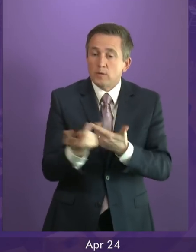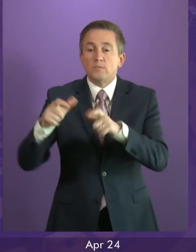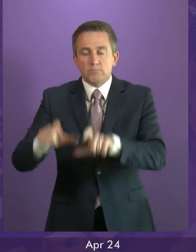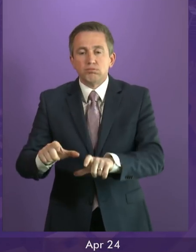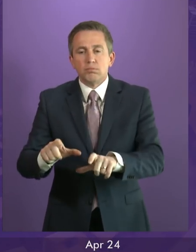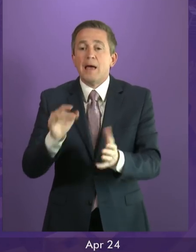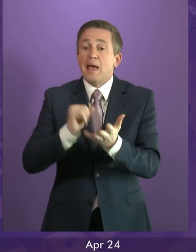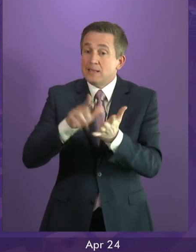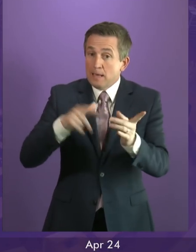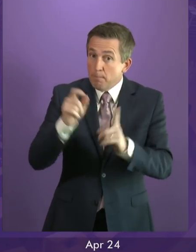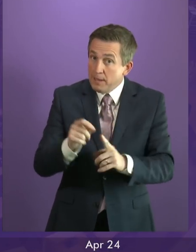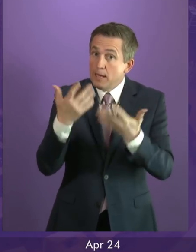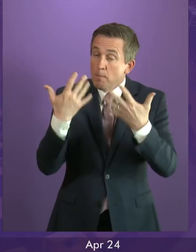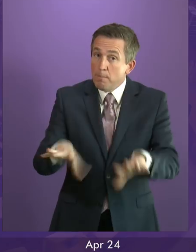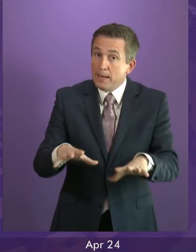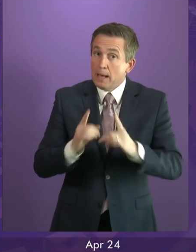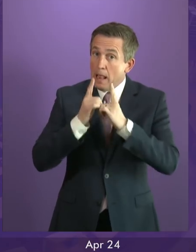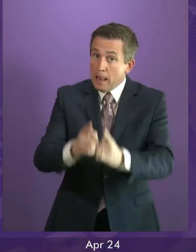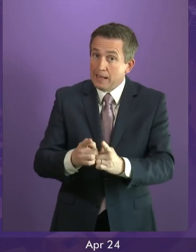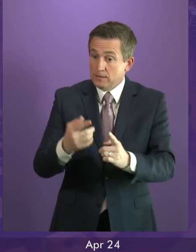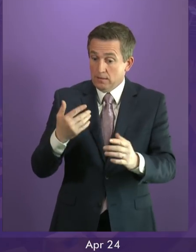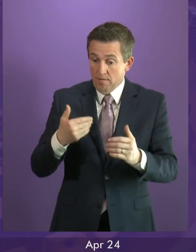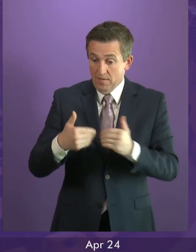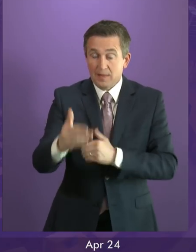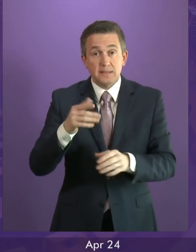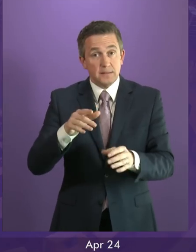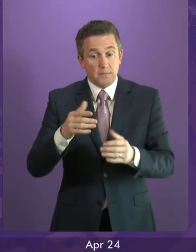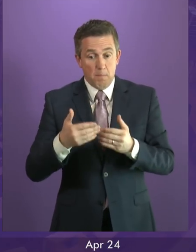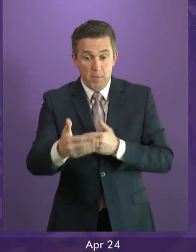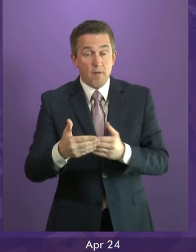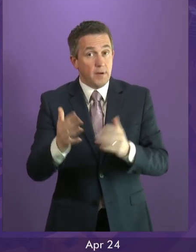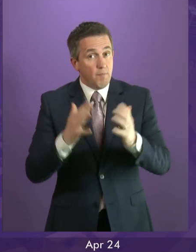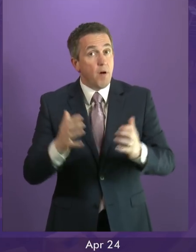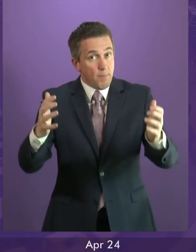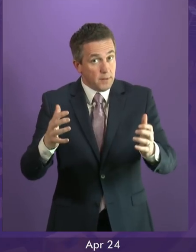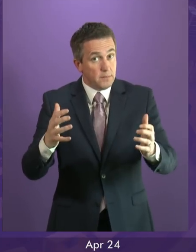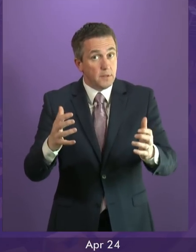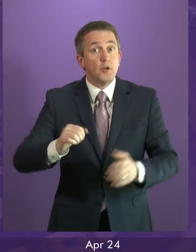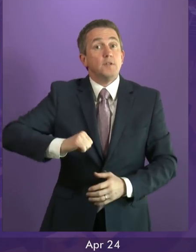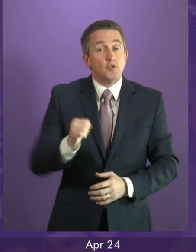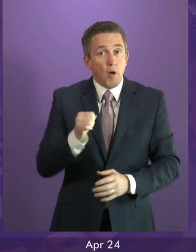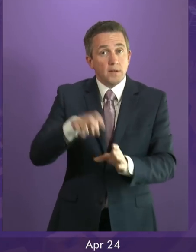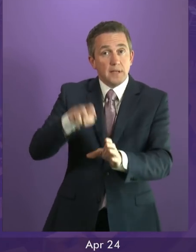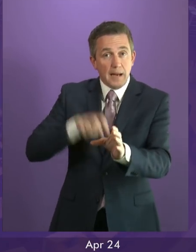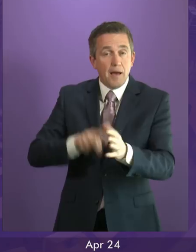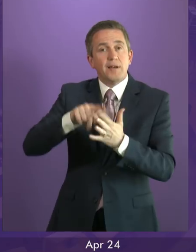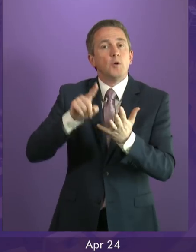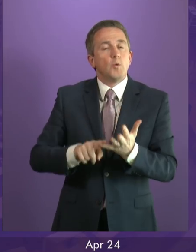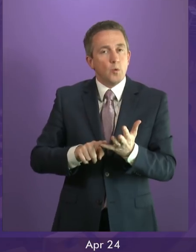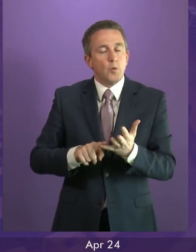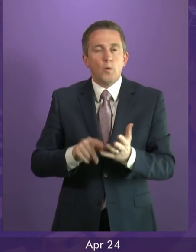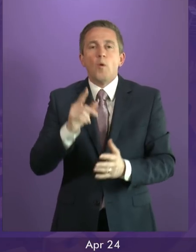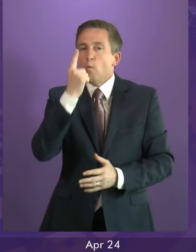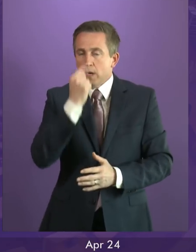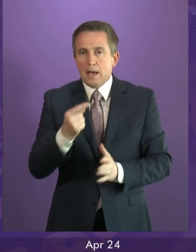with a mandate to offer that choice within this parliamentary term, should Scotland be taken out of the EU against our will.